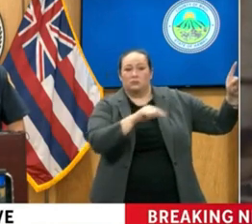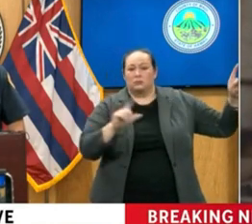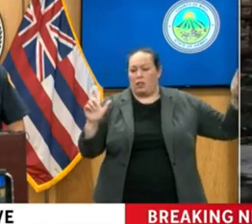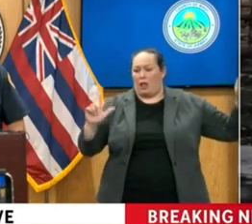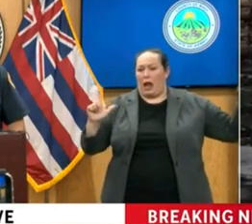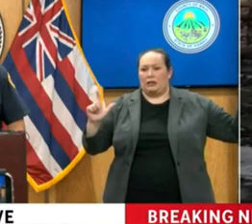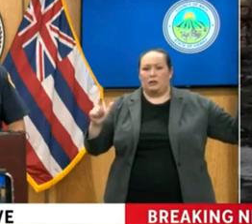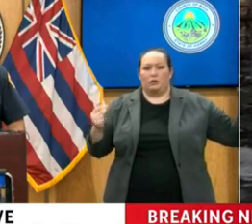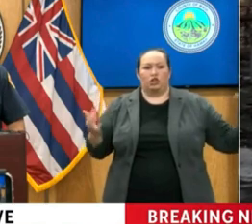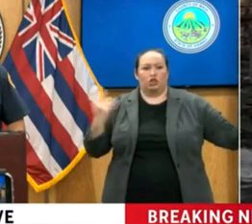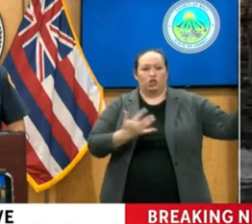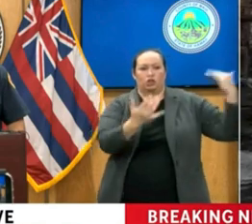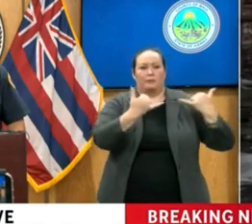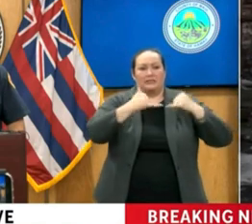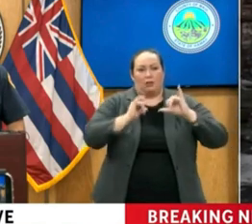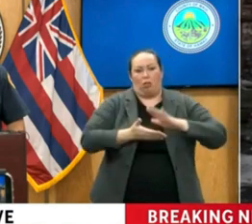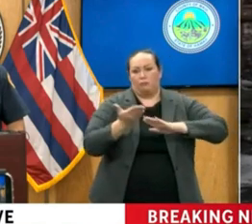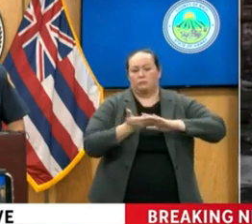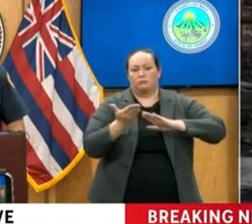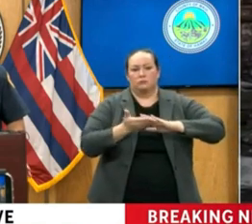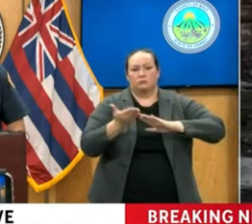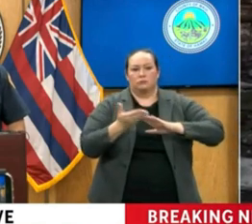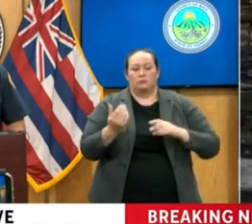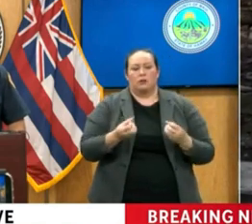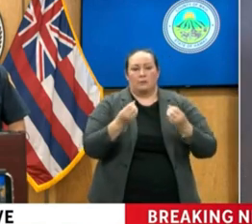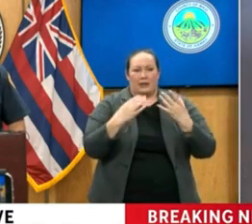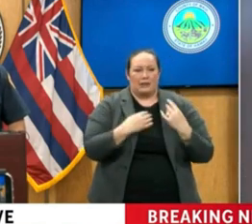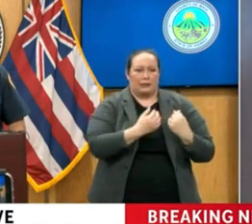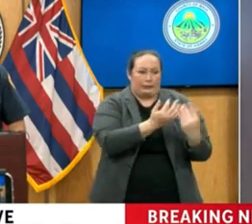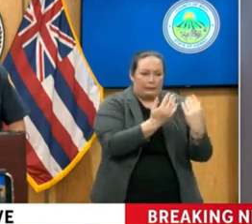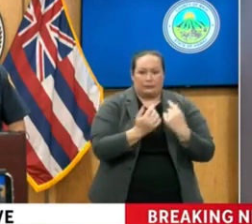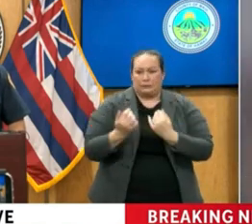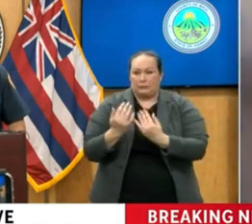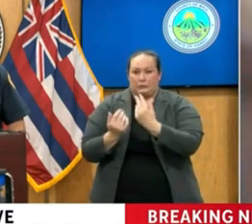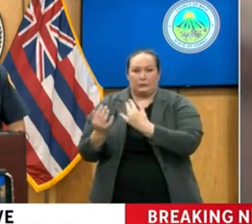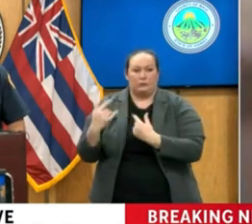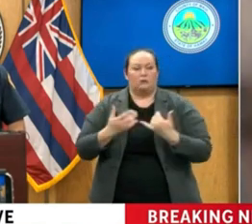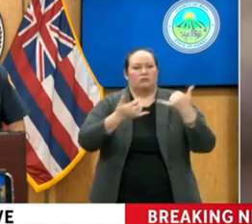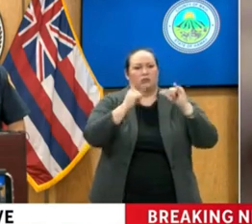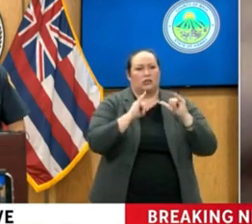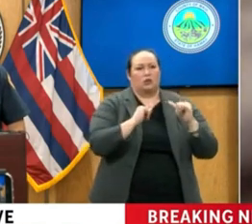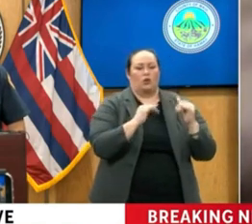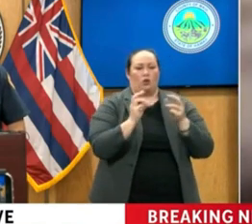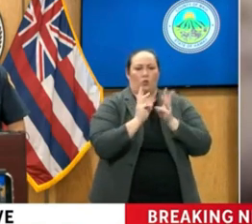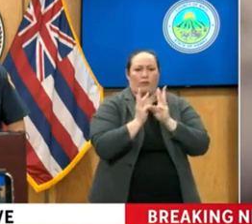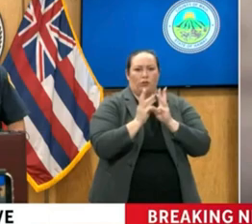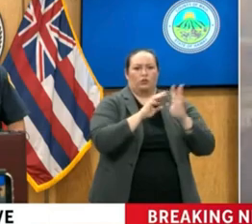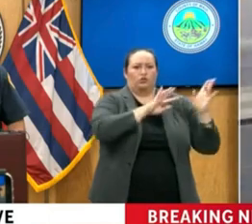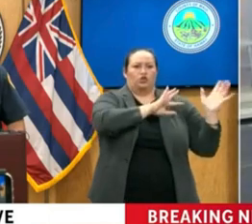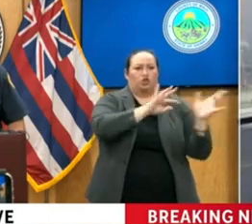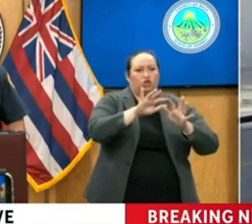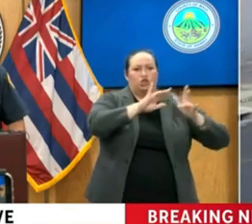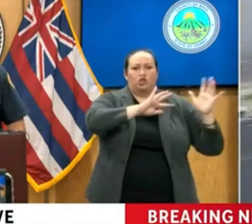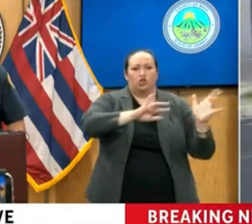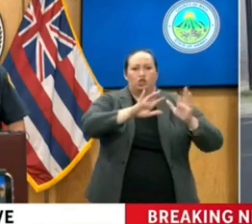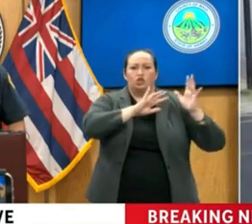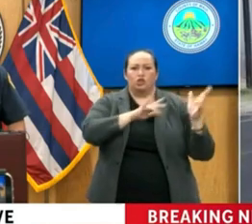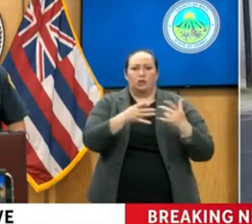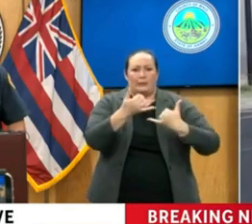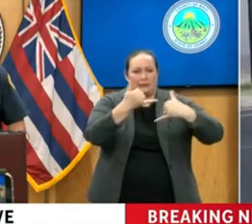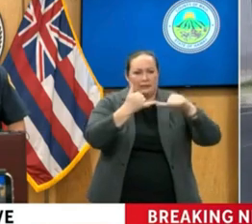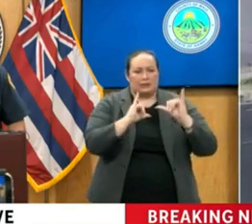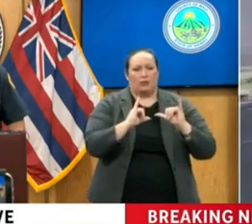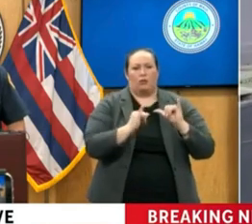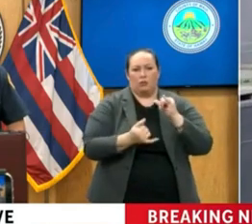these large fires. And with the current weather pattern that we're facing, we still have the potential for rapid